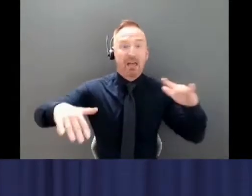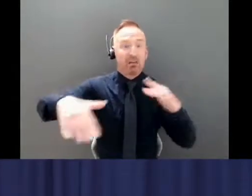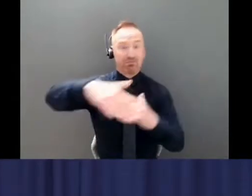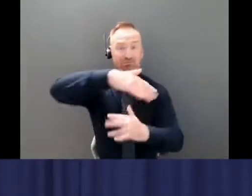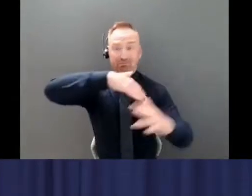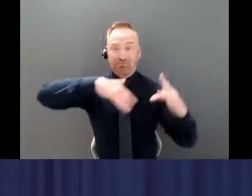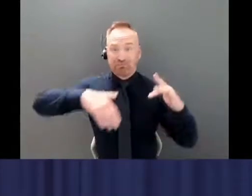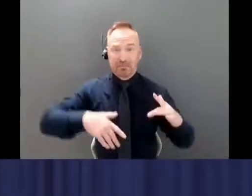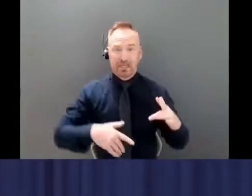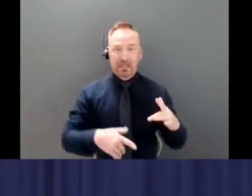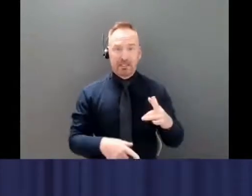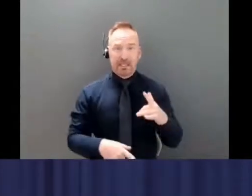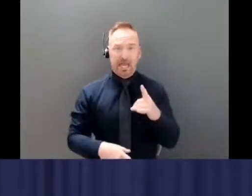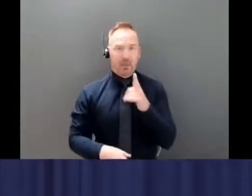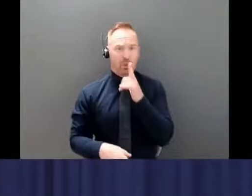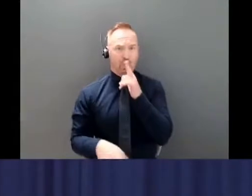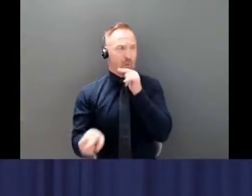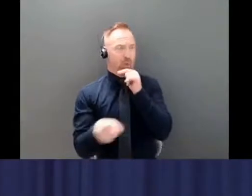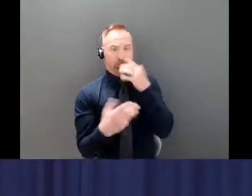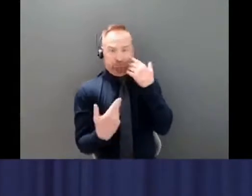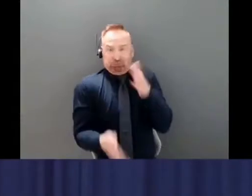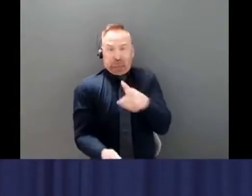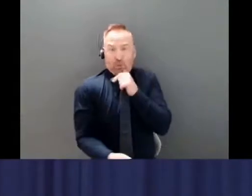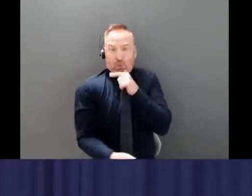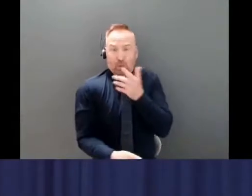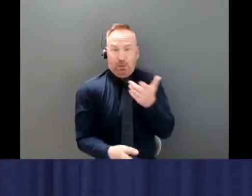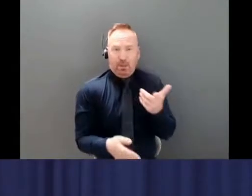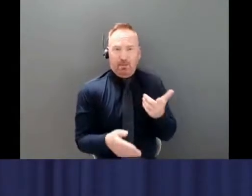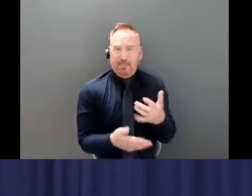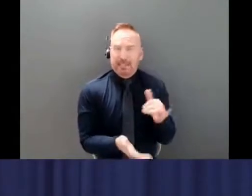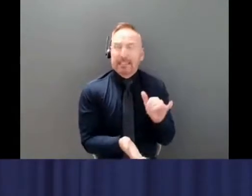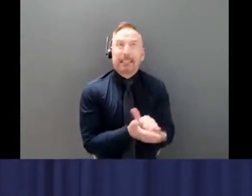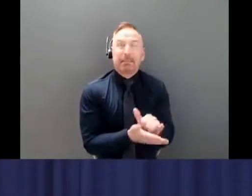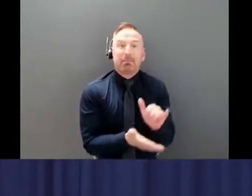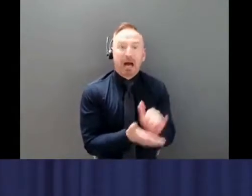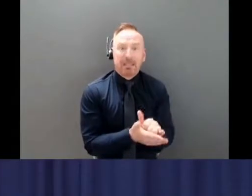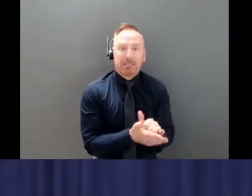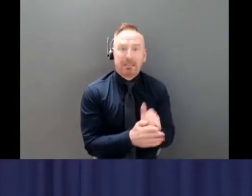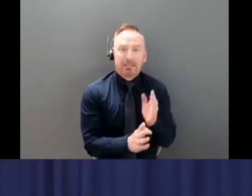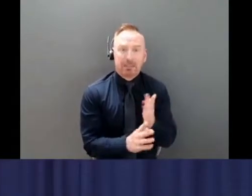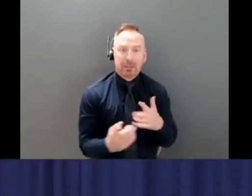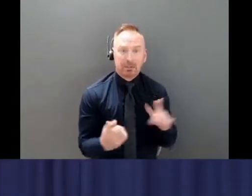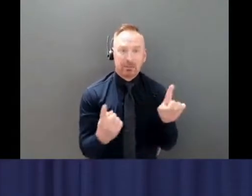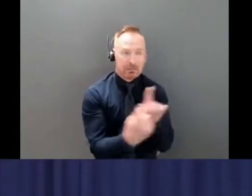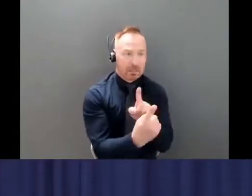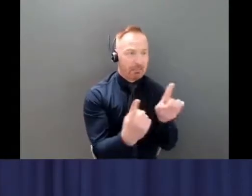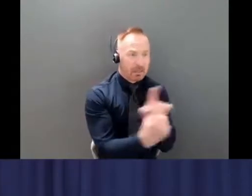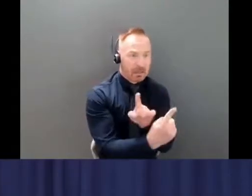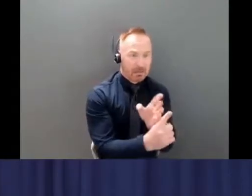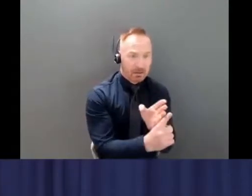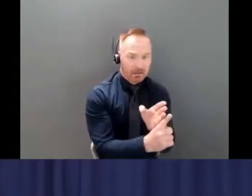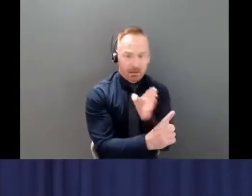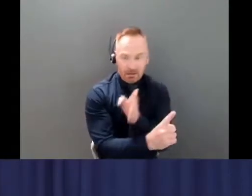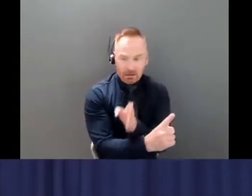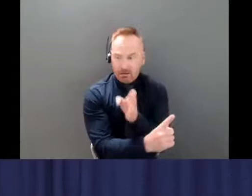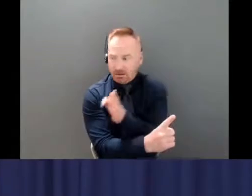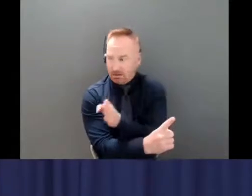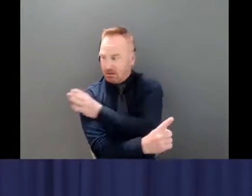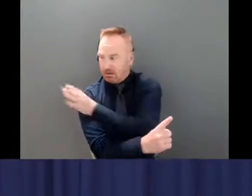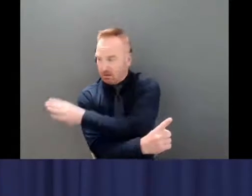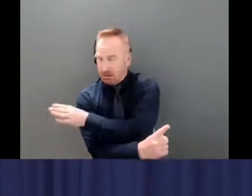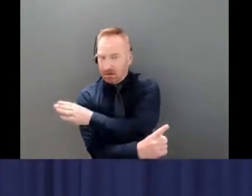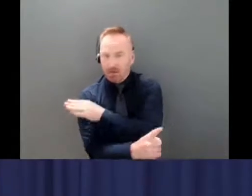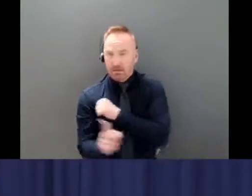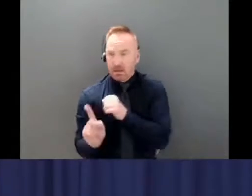often make it impossible to track the chains of transmission, which